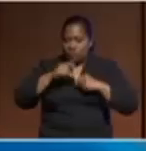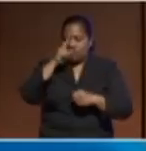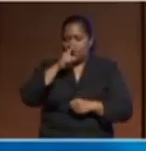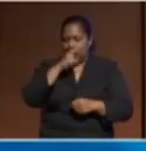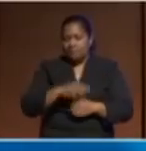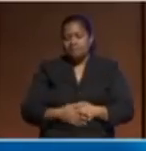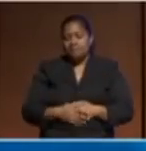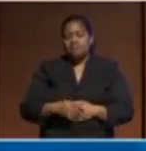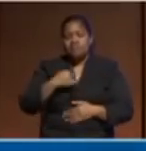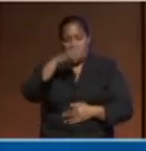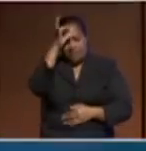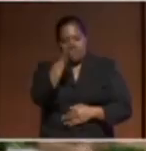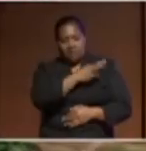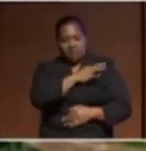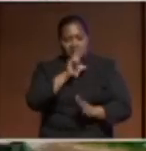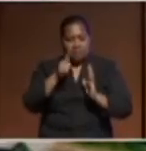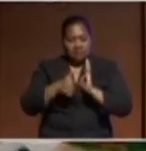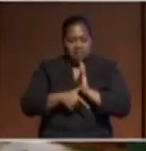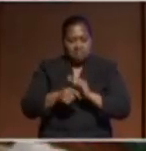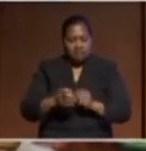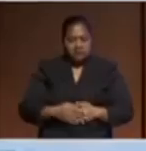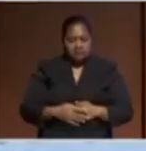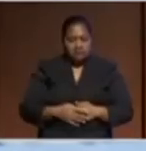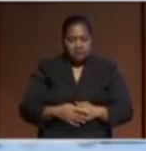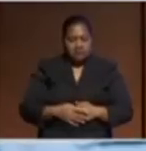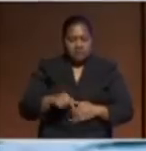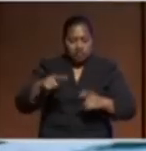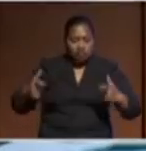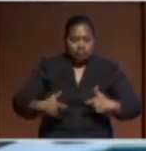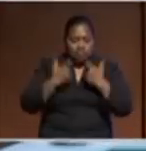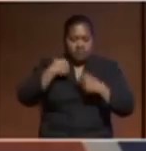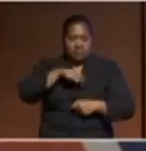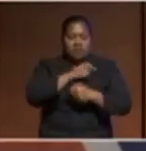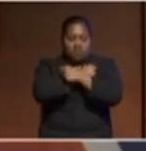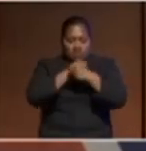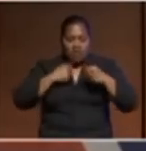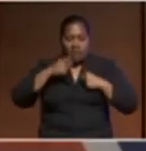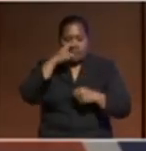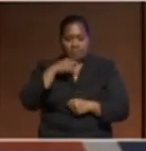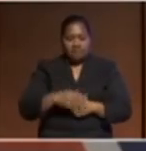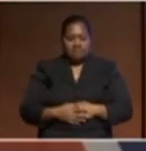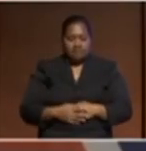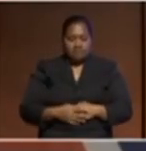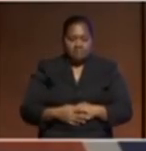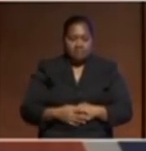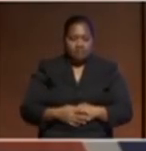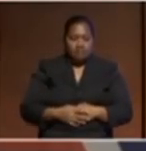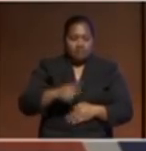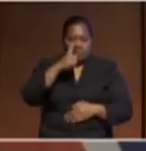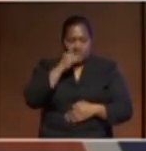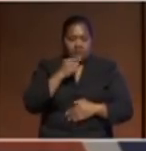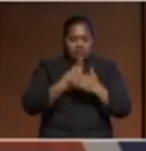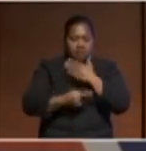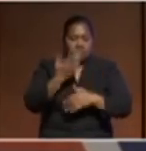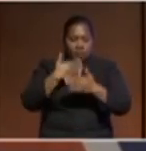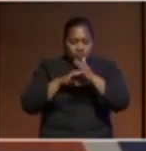despite the incredible challenges before us it is our people who can emerge as the country's most powerful drivers